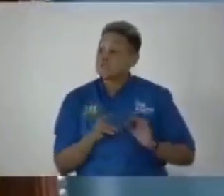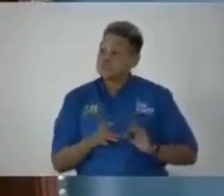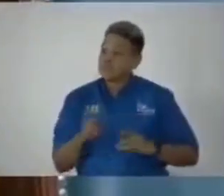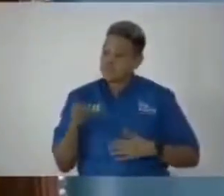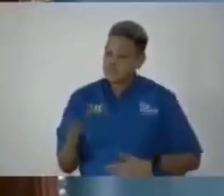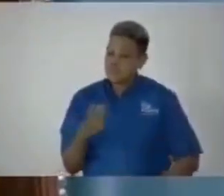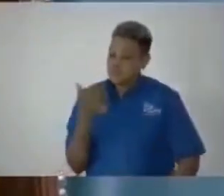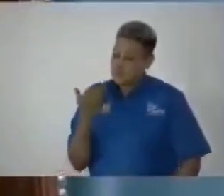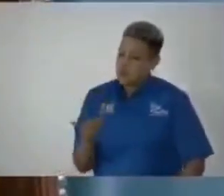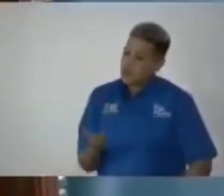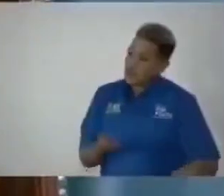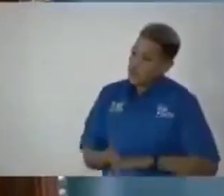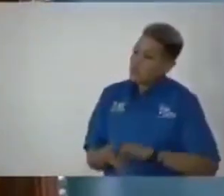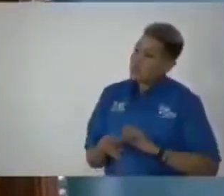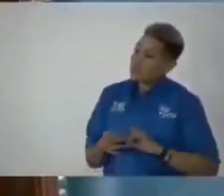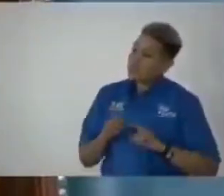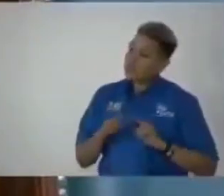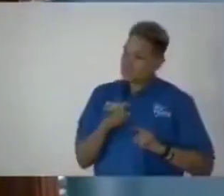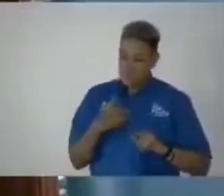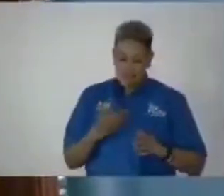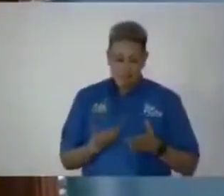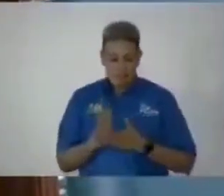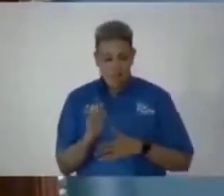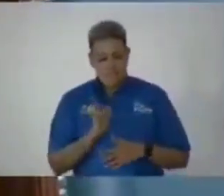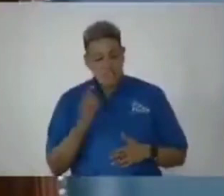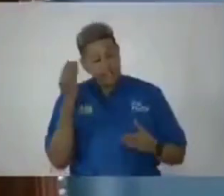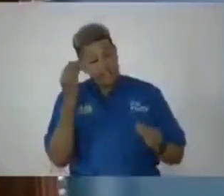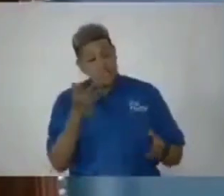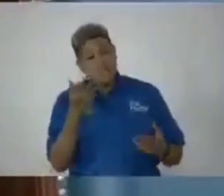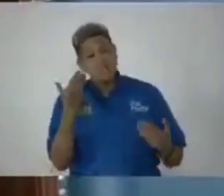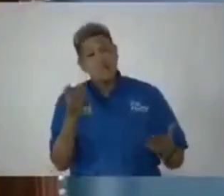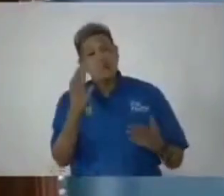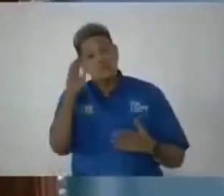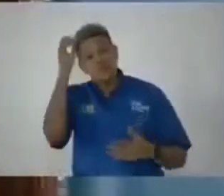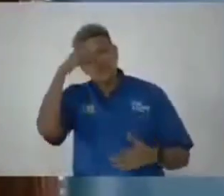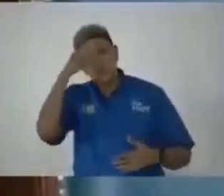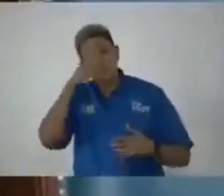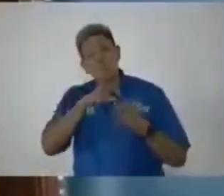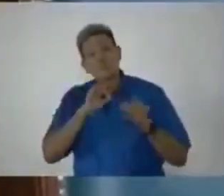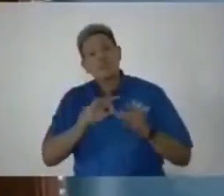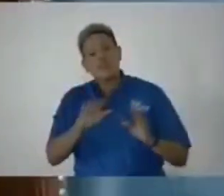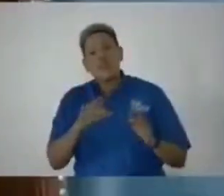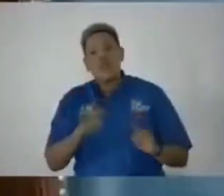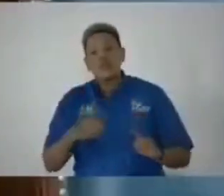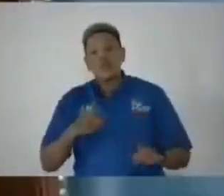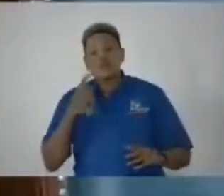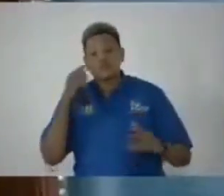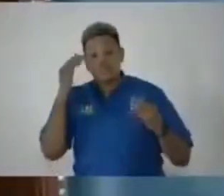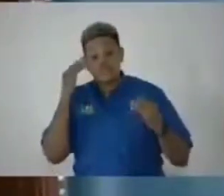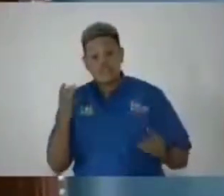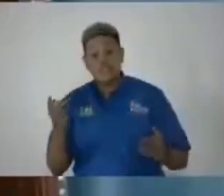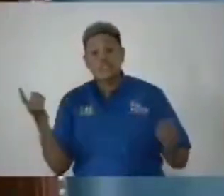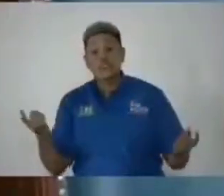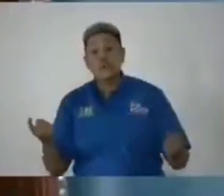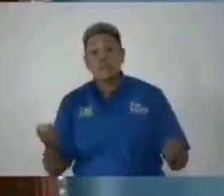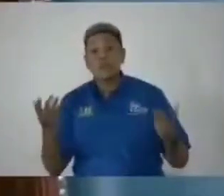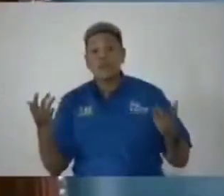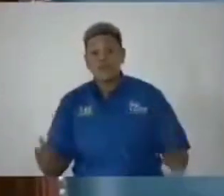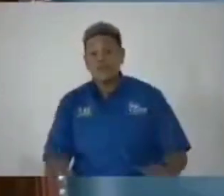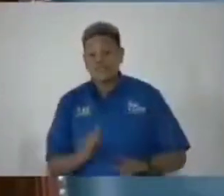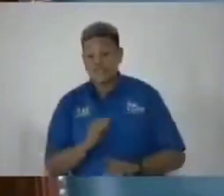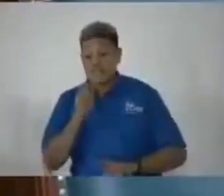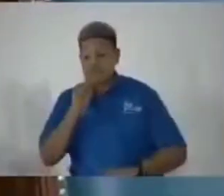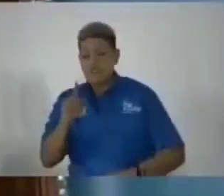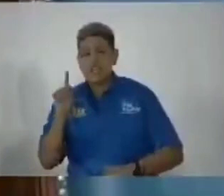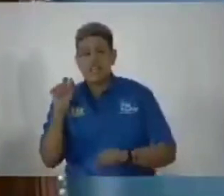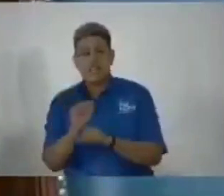He went overboard, but he has a right, as I said, to his opinions. Now, having said something, I